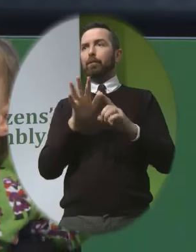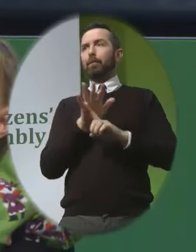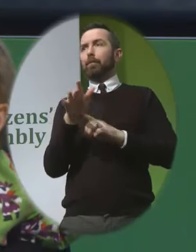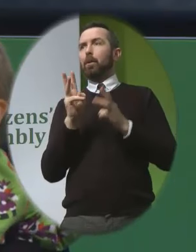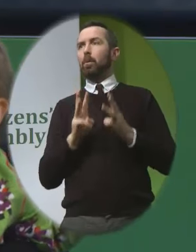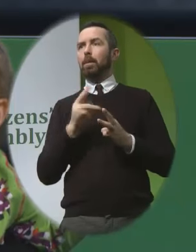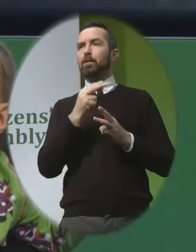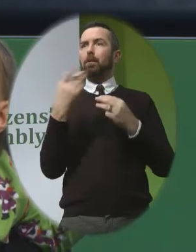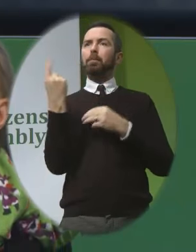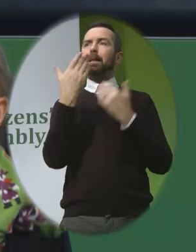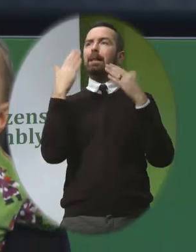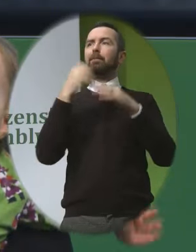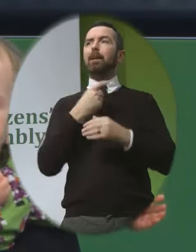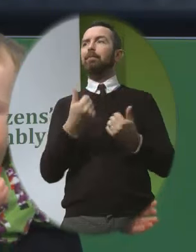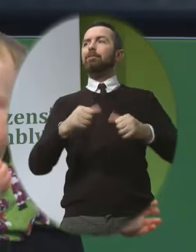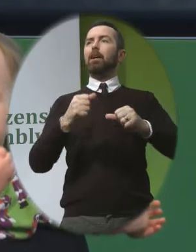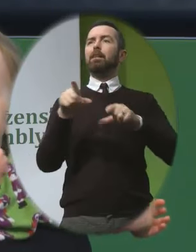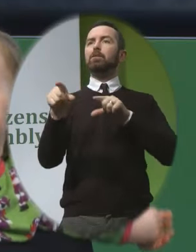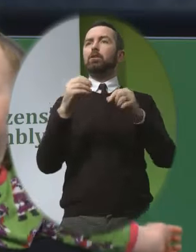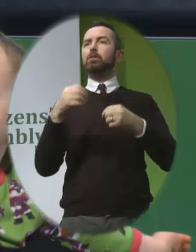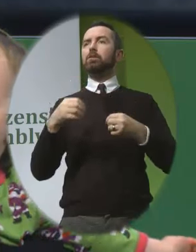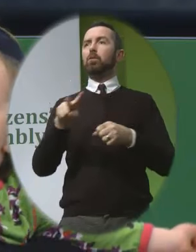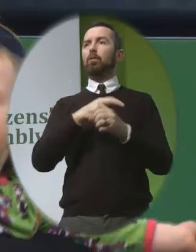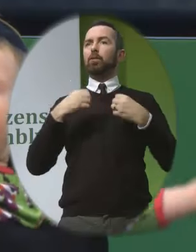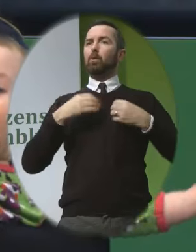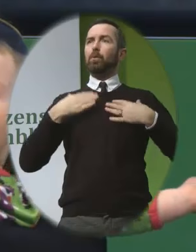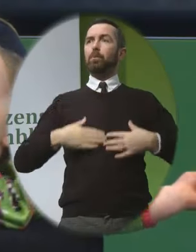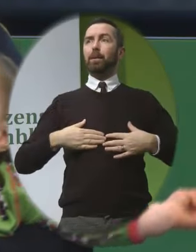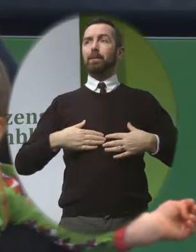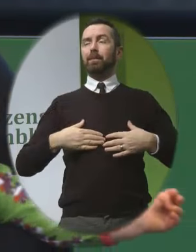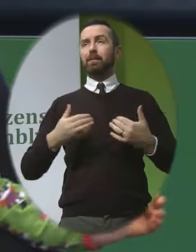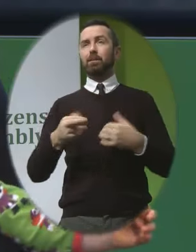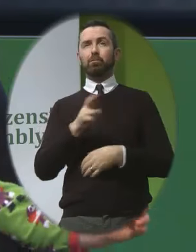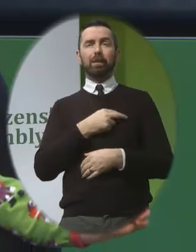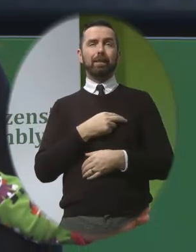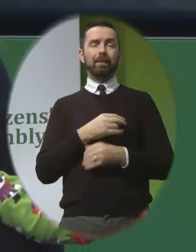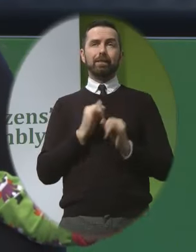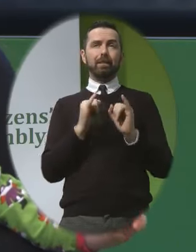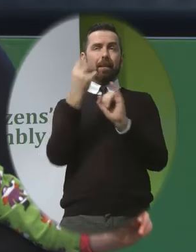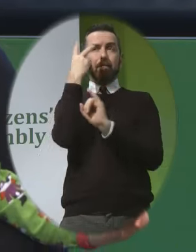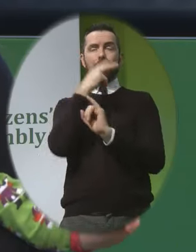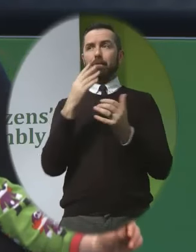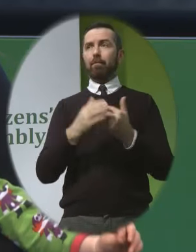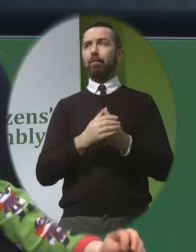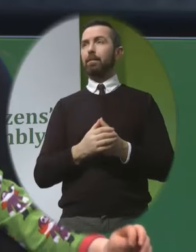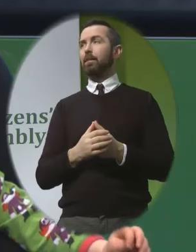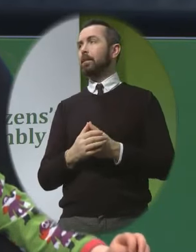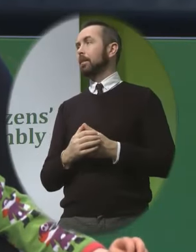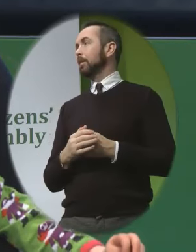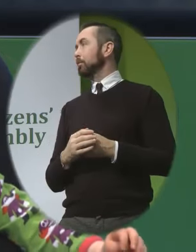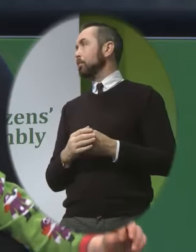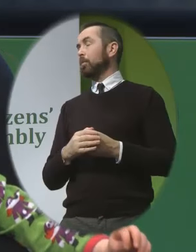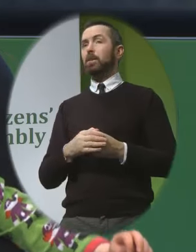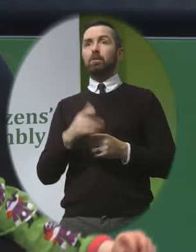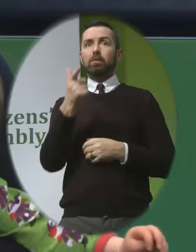Not being left to have the final choice In what happens to their own body Which is really quite a nightmarish scenario Speaking as someone who has